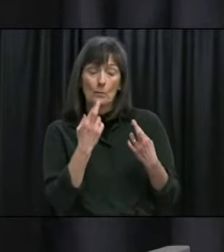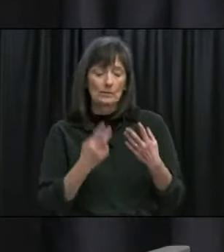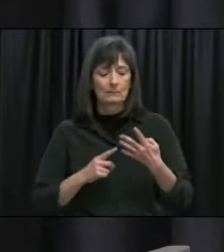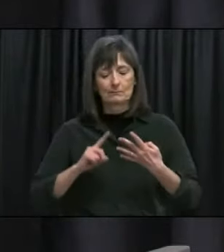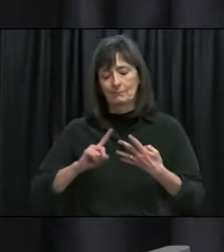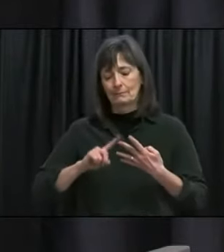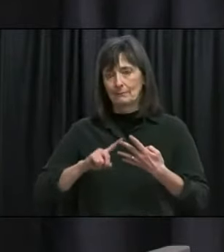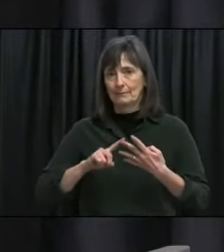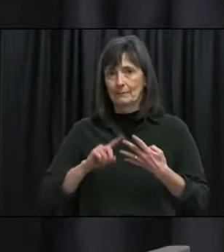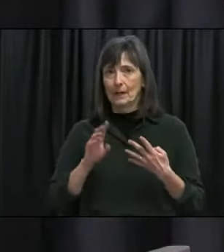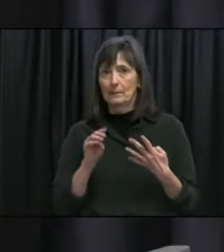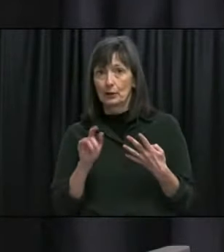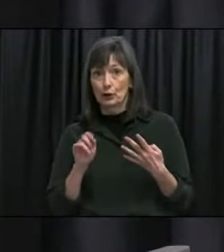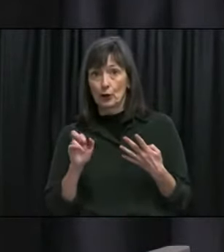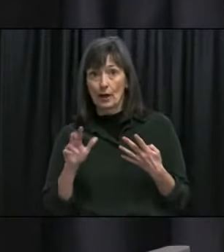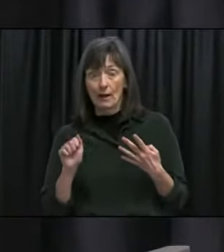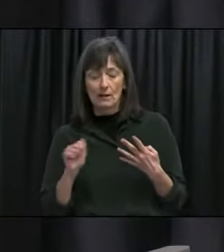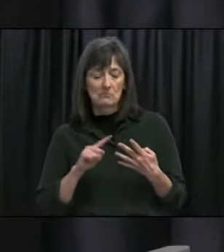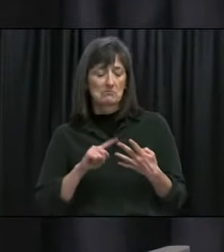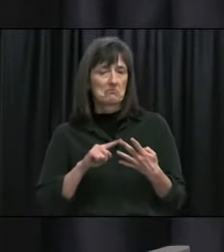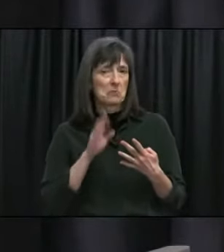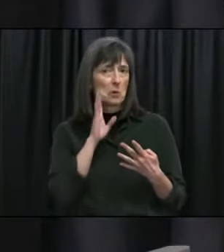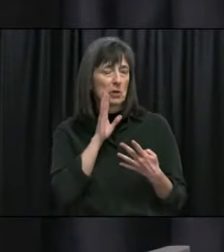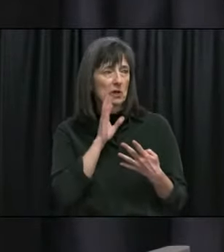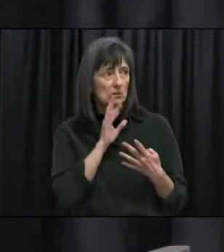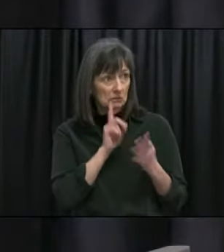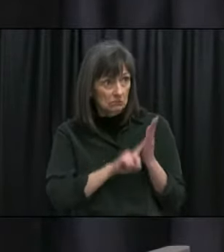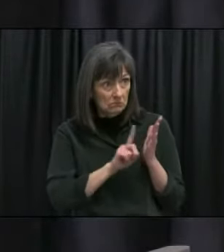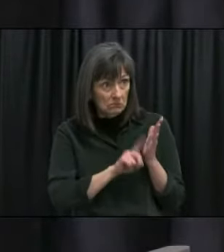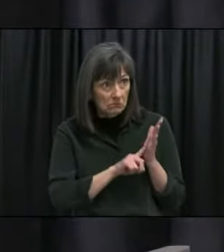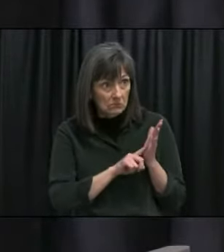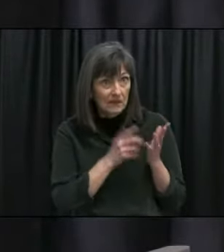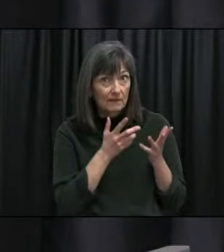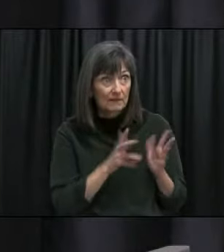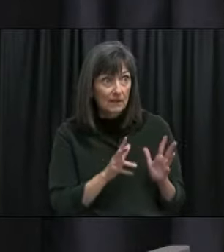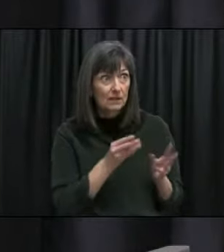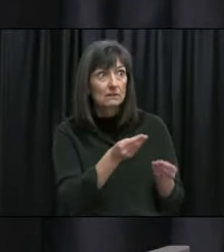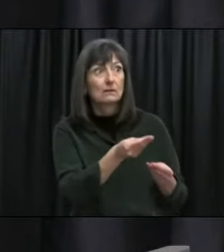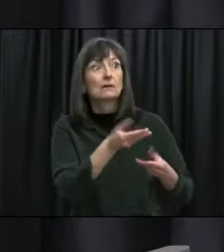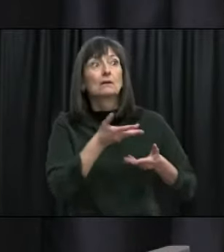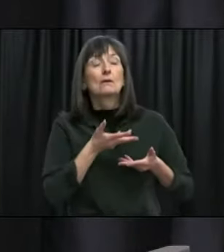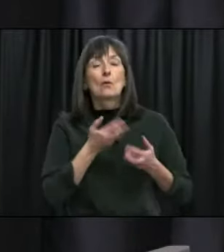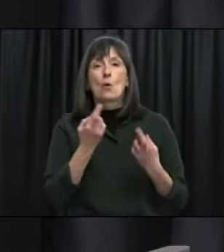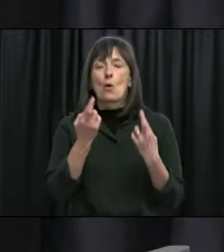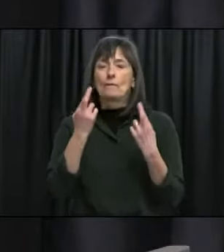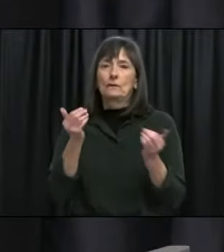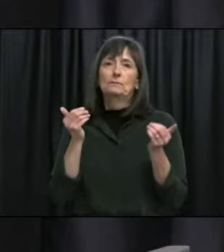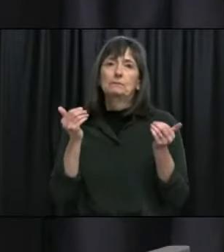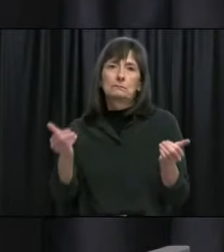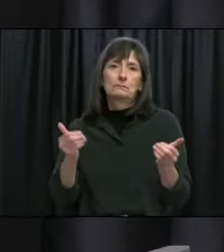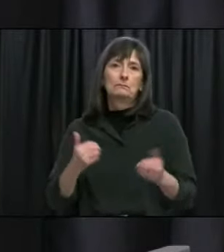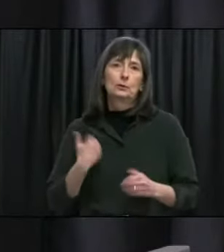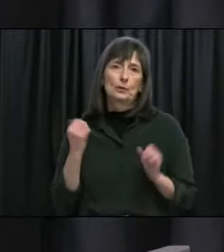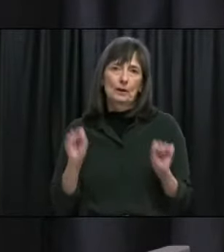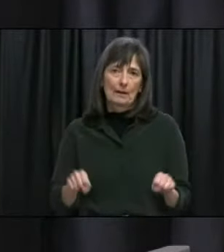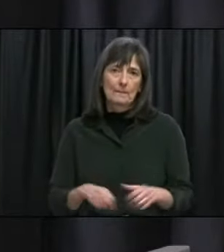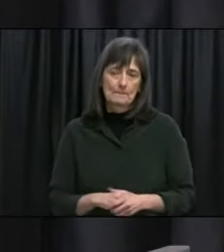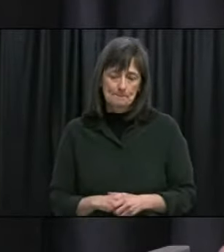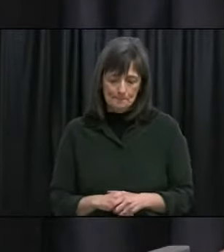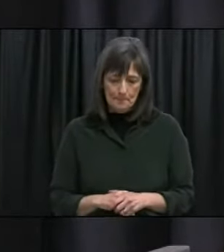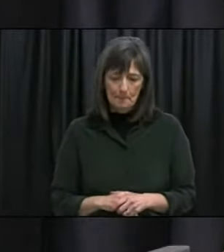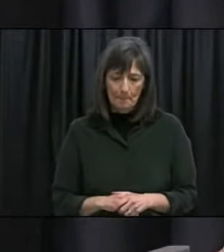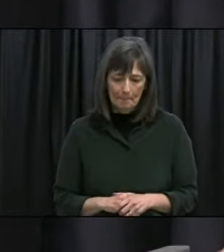those trials will give us some good information about using the mRNA vaccines in this age group